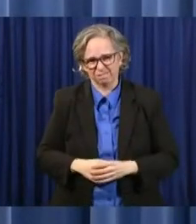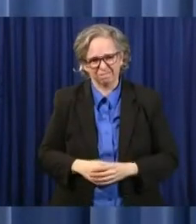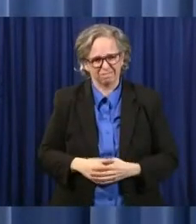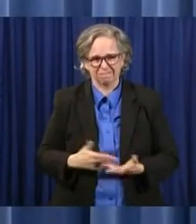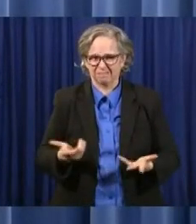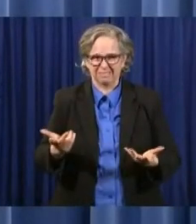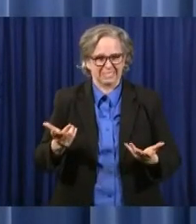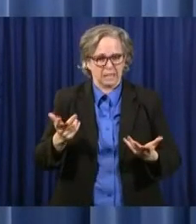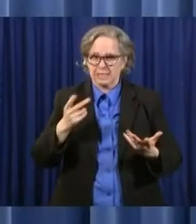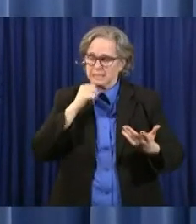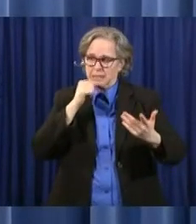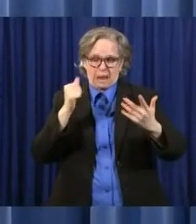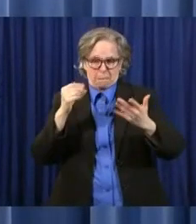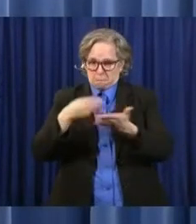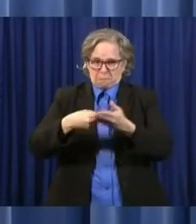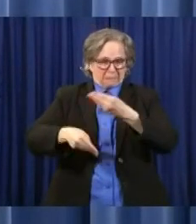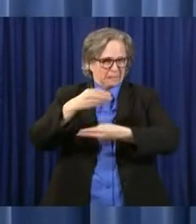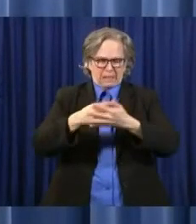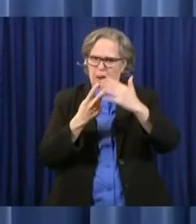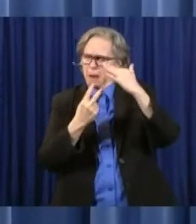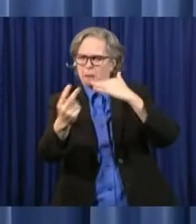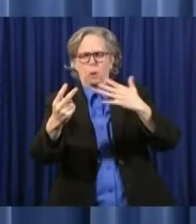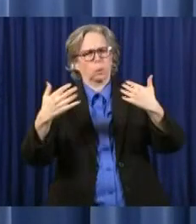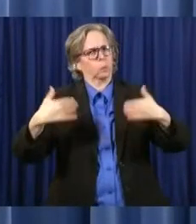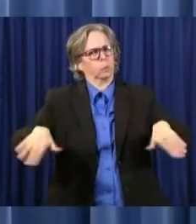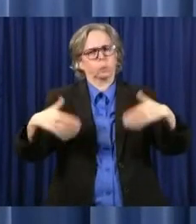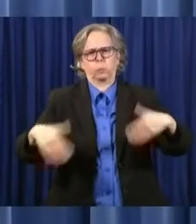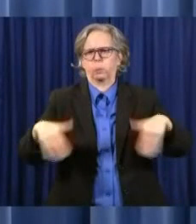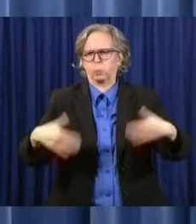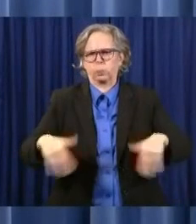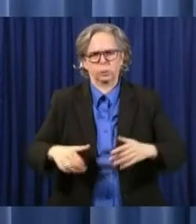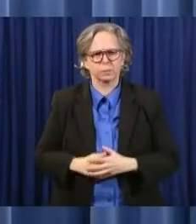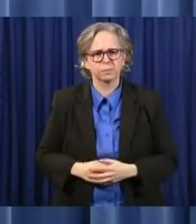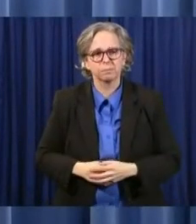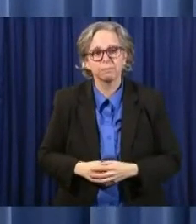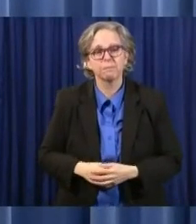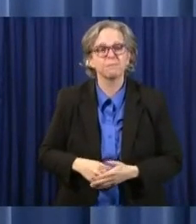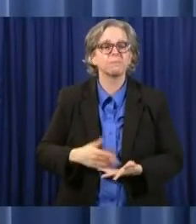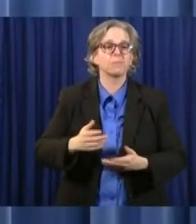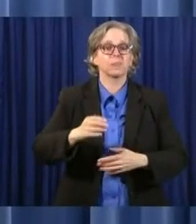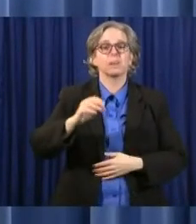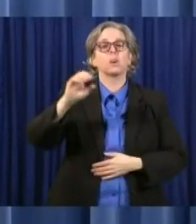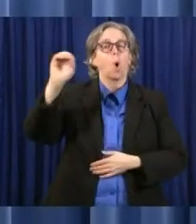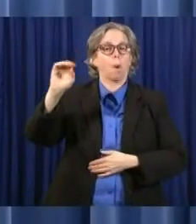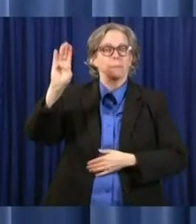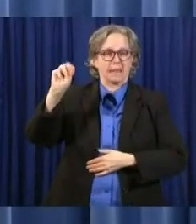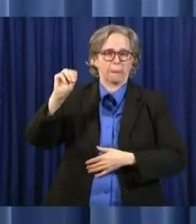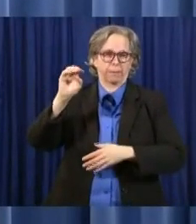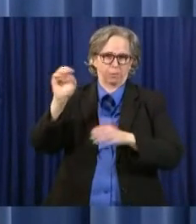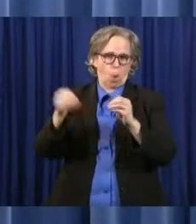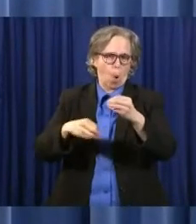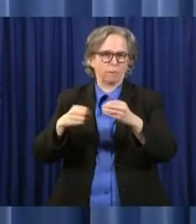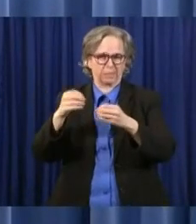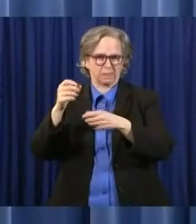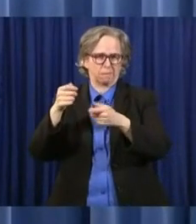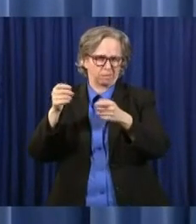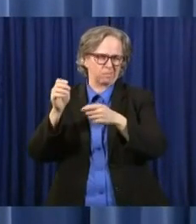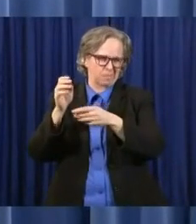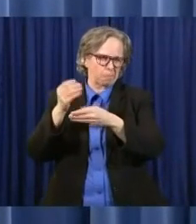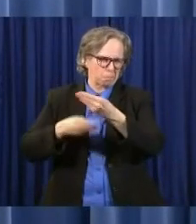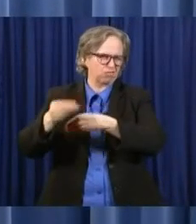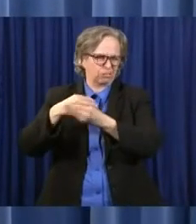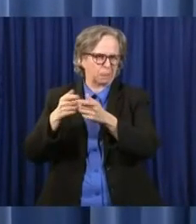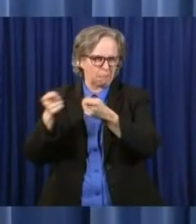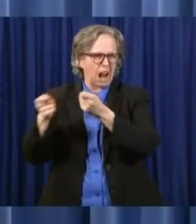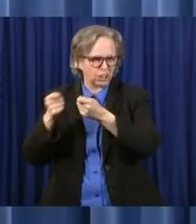The forecasts, as well as OBM's projections, indicate to me that we need to